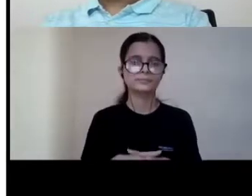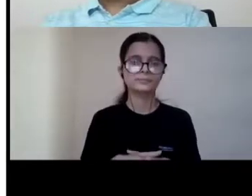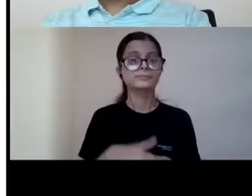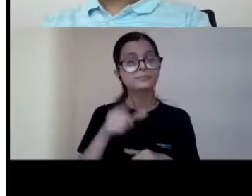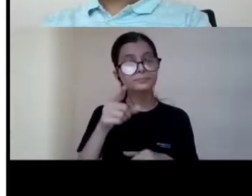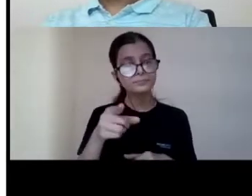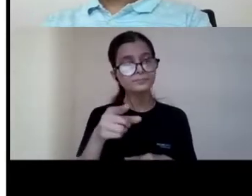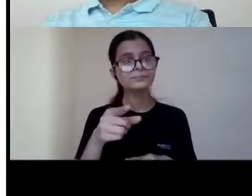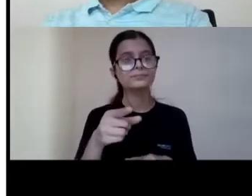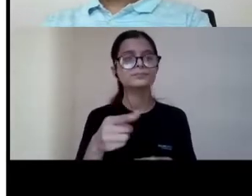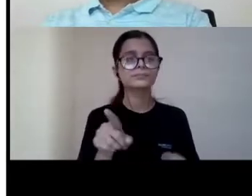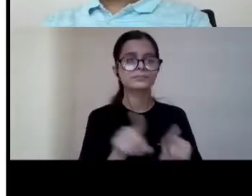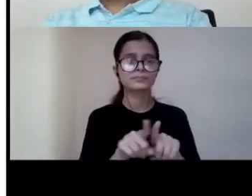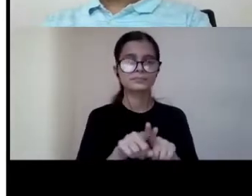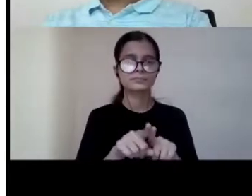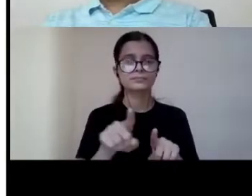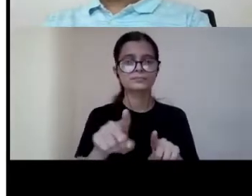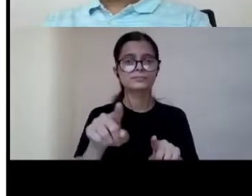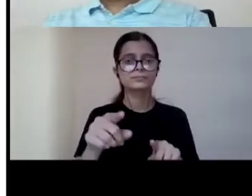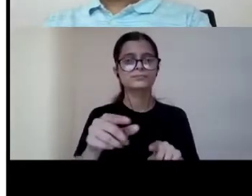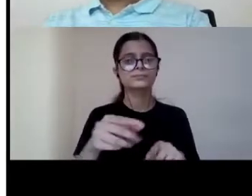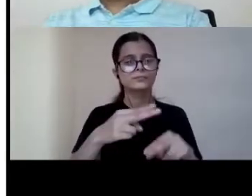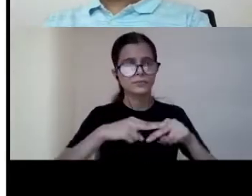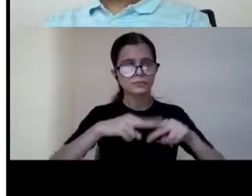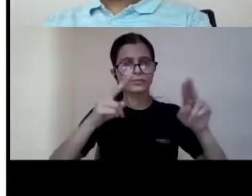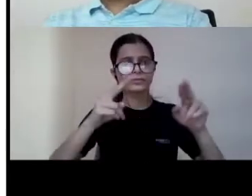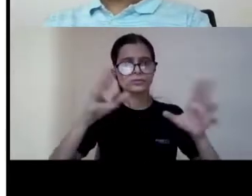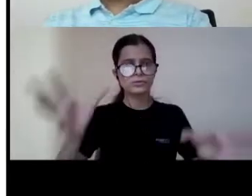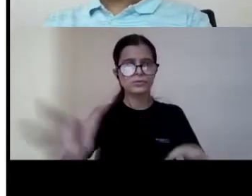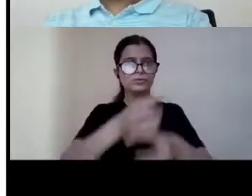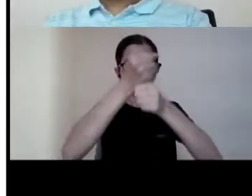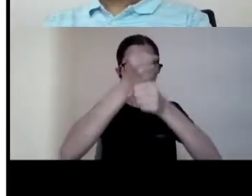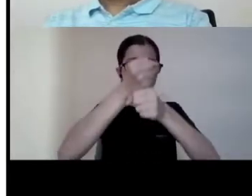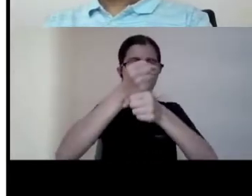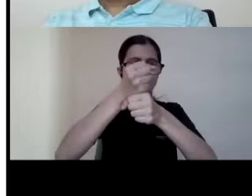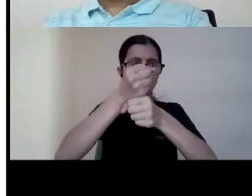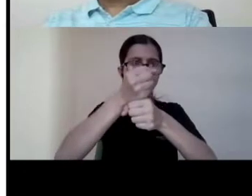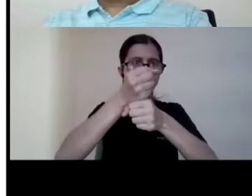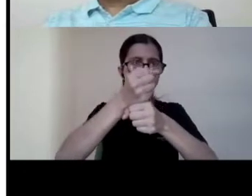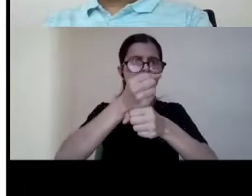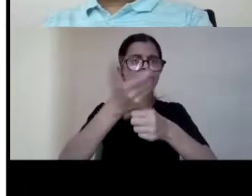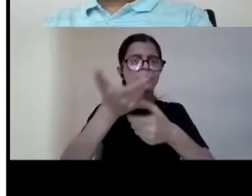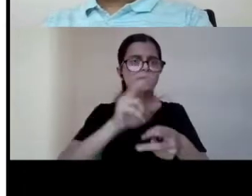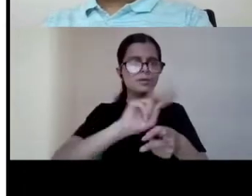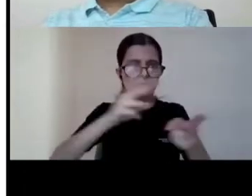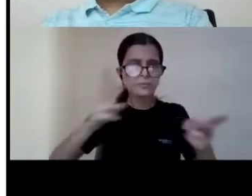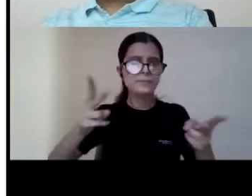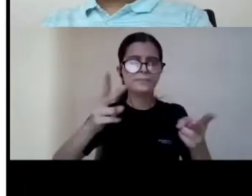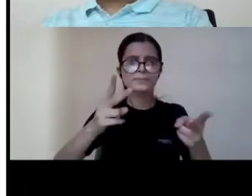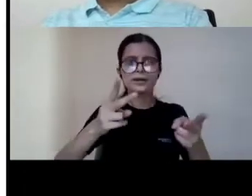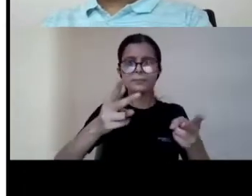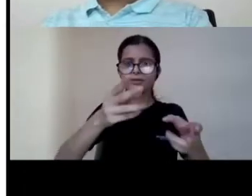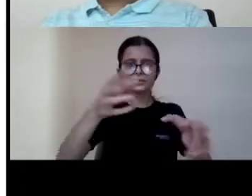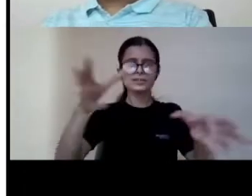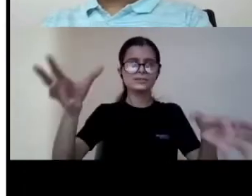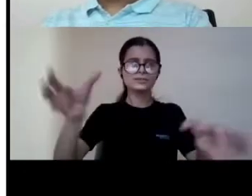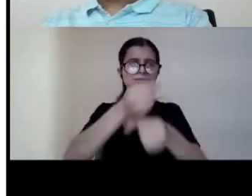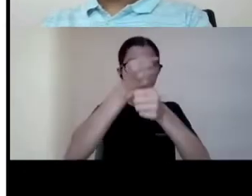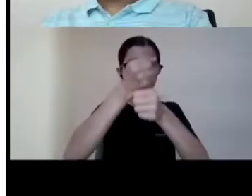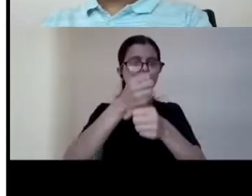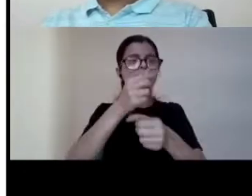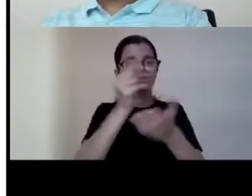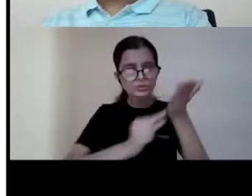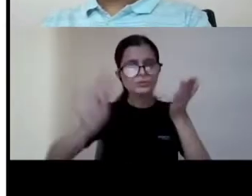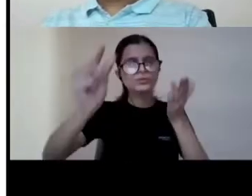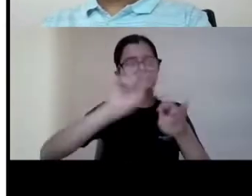session in which finally the whole text of this marrakesh treaty was passed unanimously unanimously by